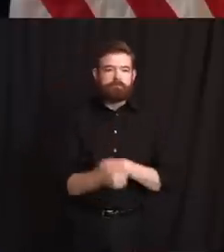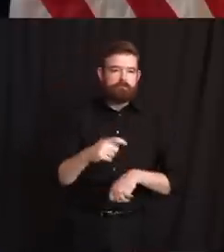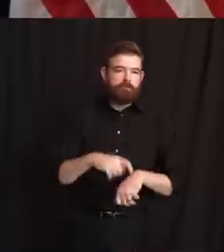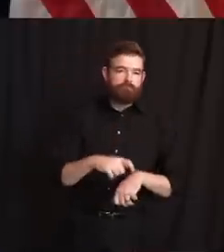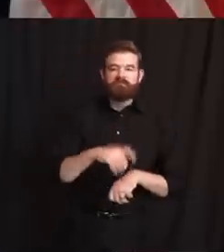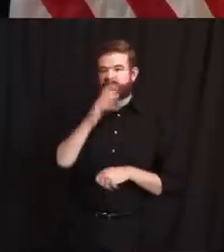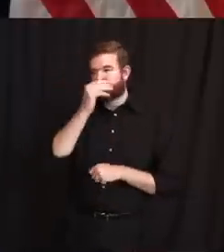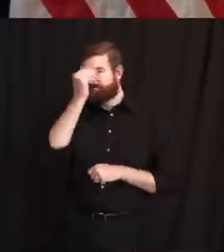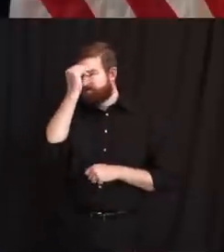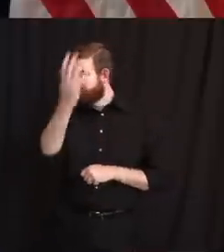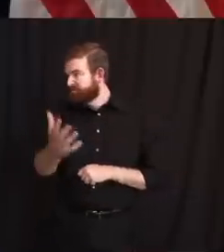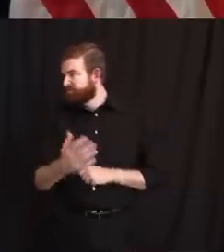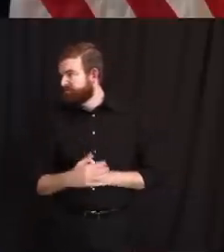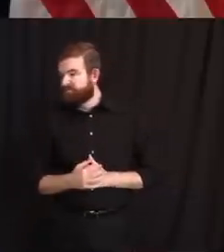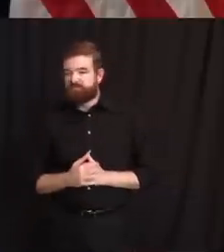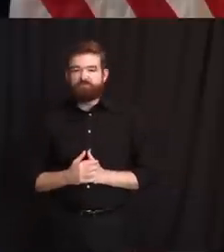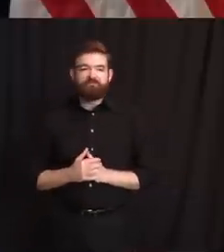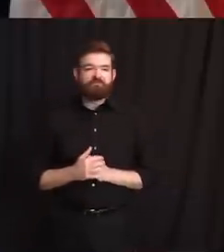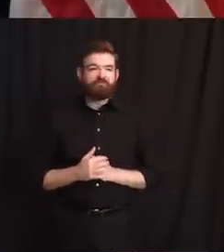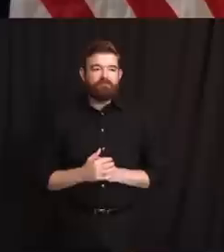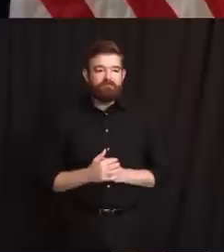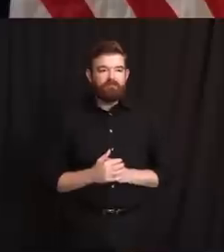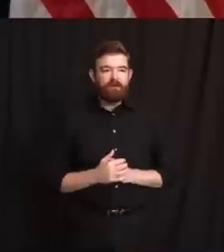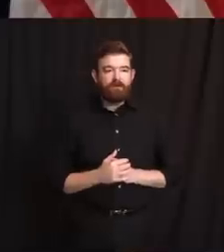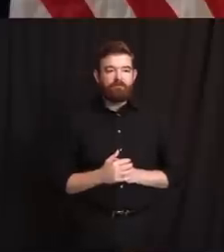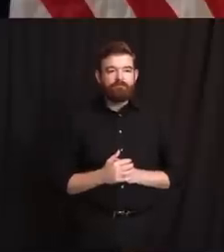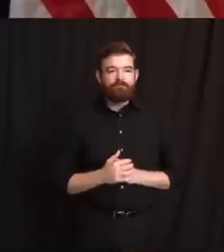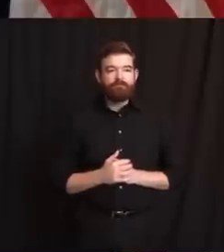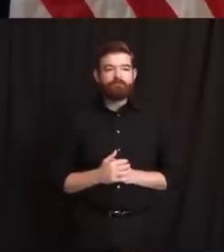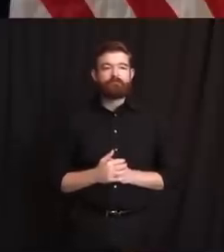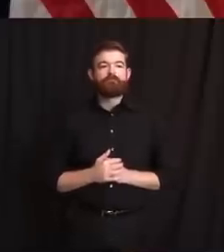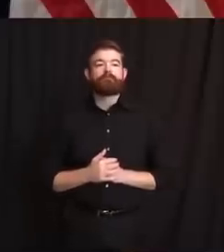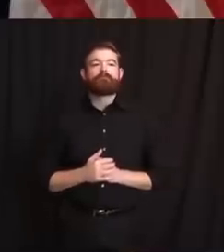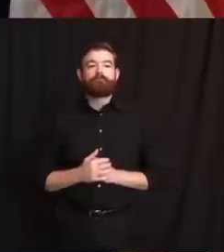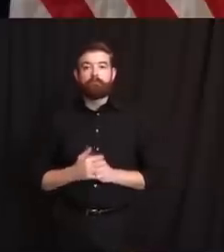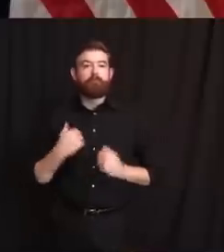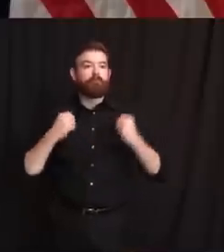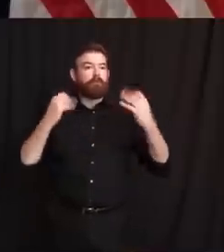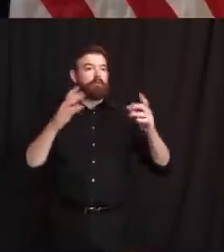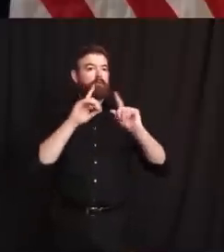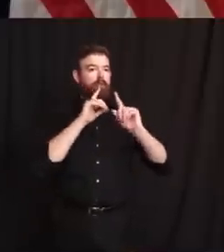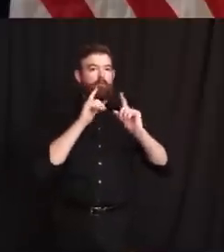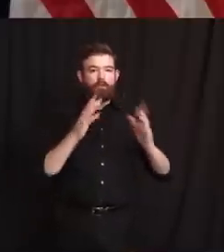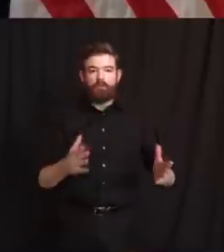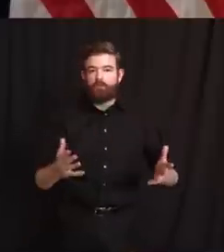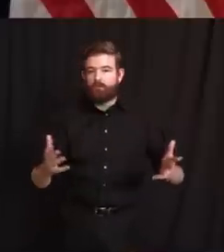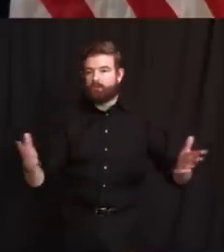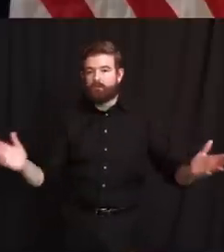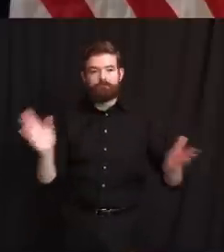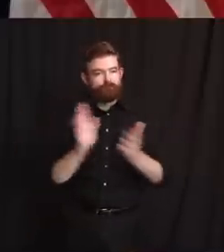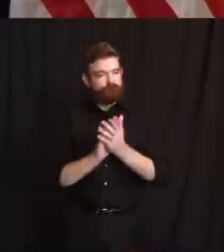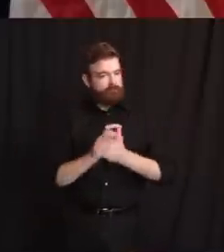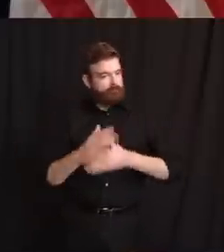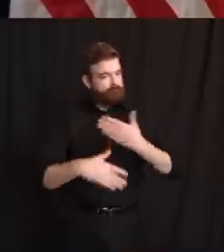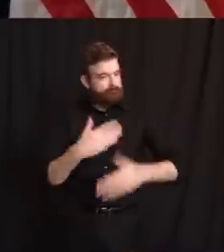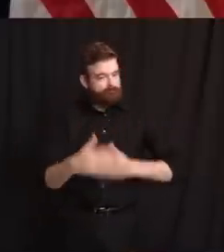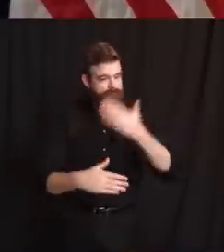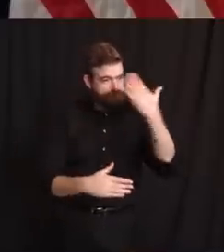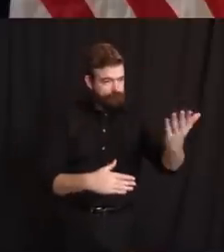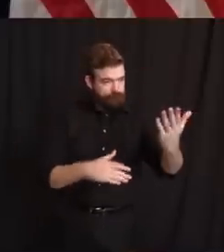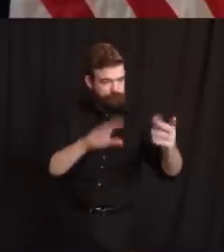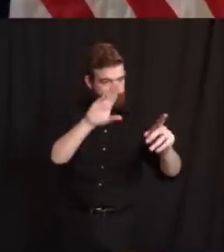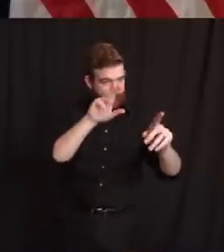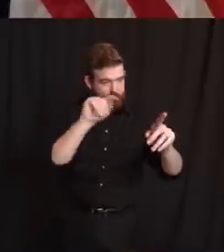I appreciate everybody being here. We have a big crowd today. So let's get through it. Brent, over to you. Sure. When will unemployment